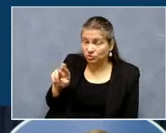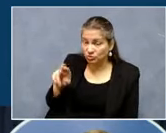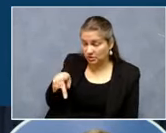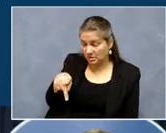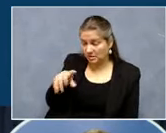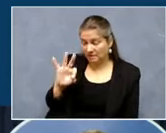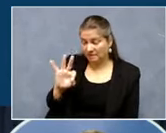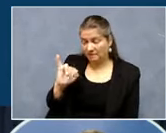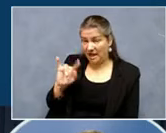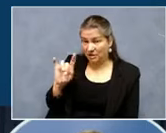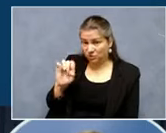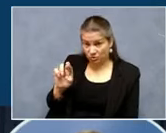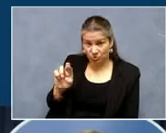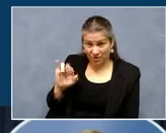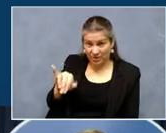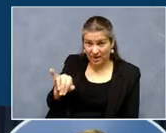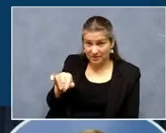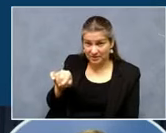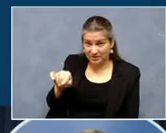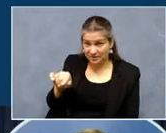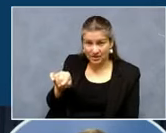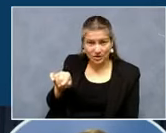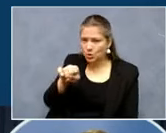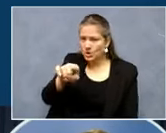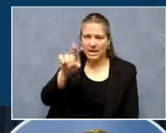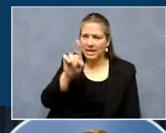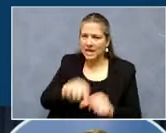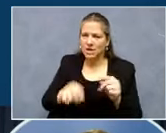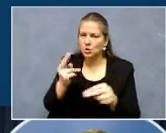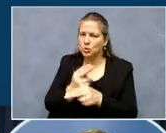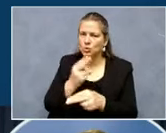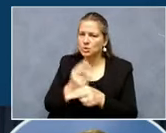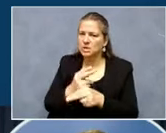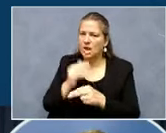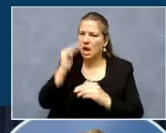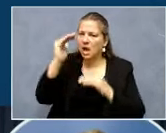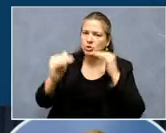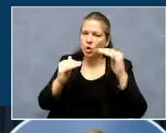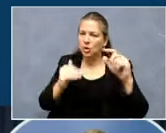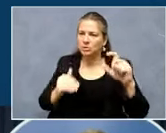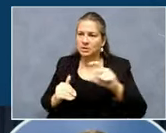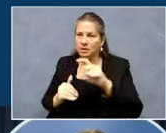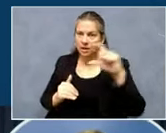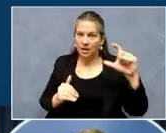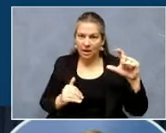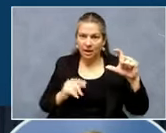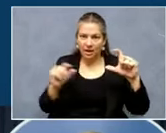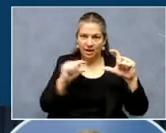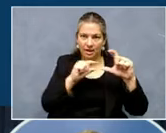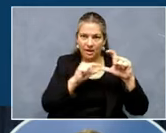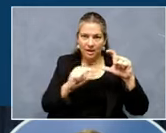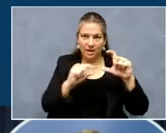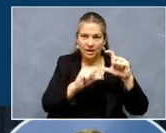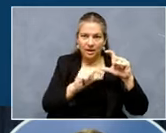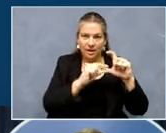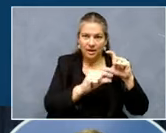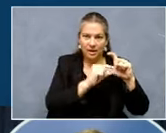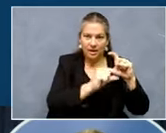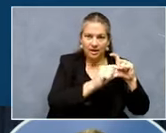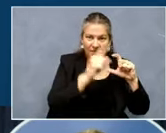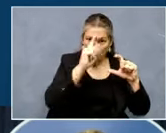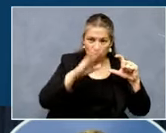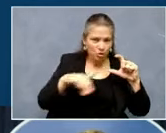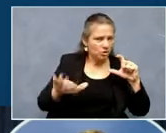it differently. You cannot use an adult vial to give a child 5 to 11